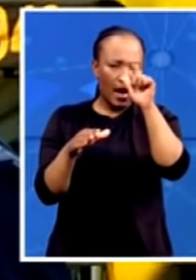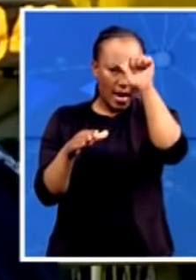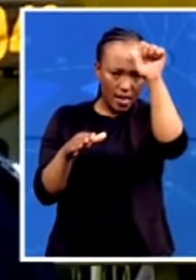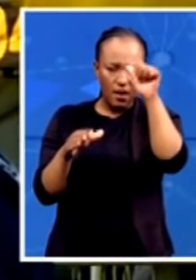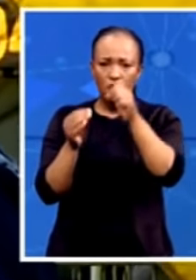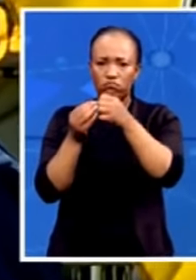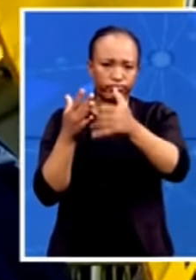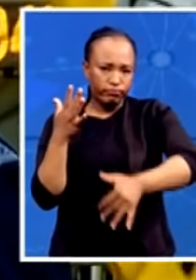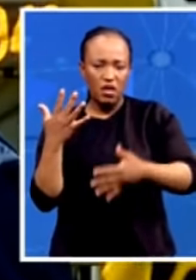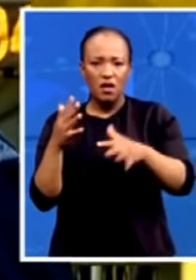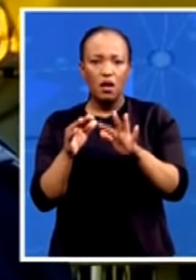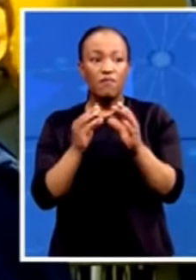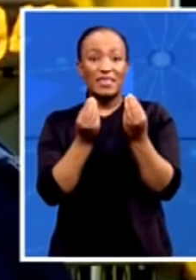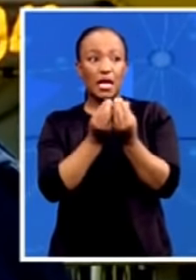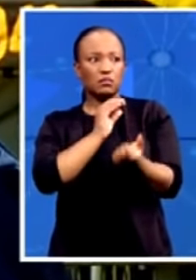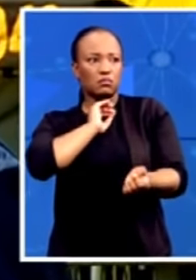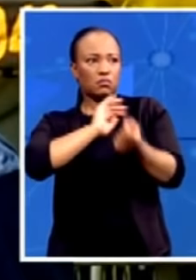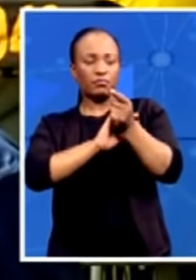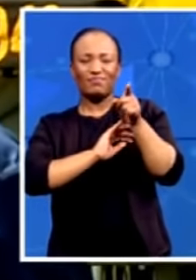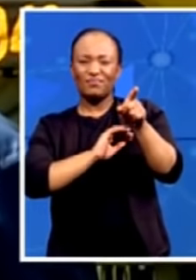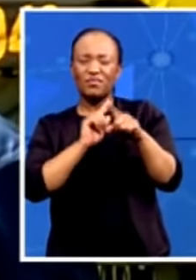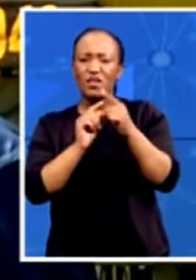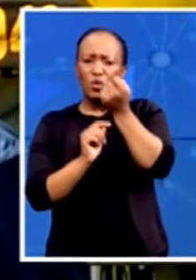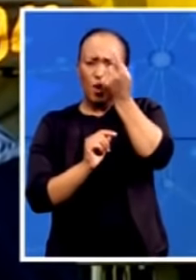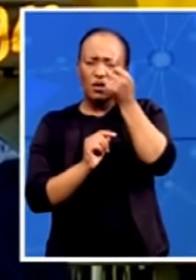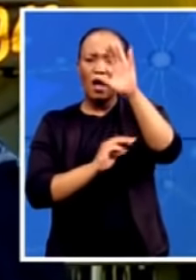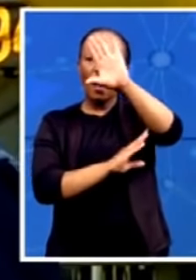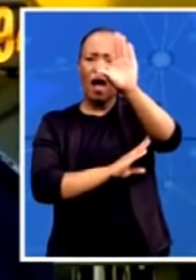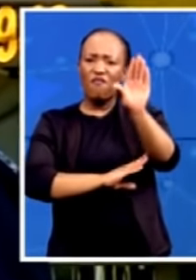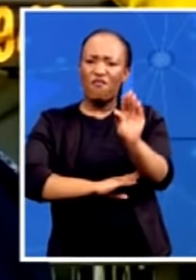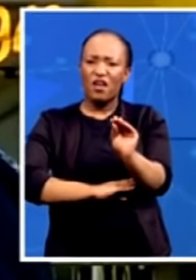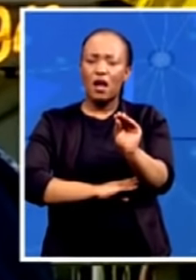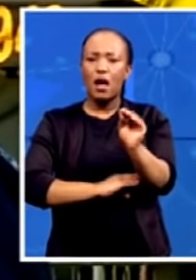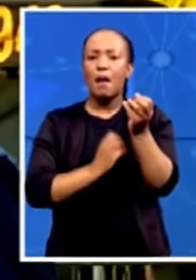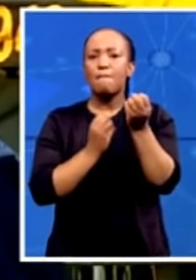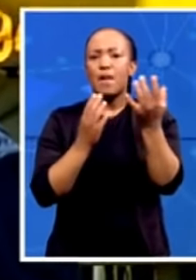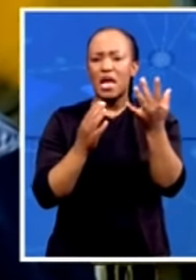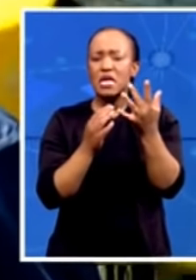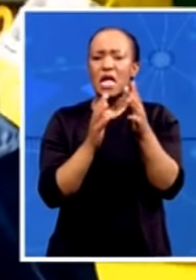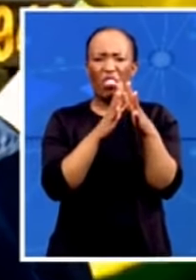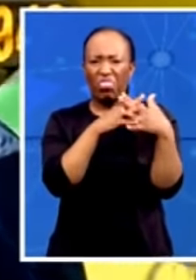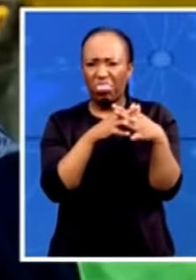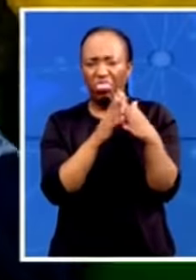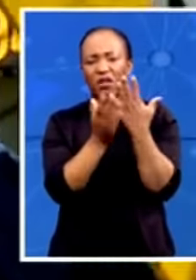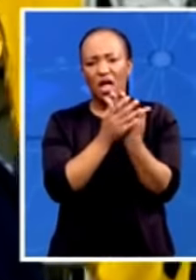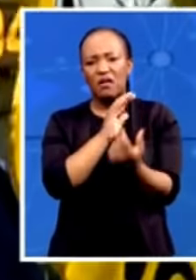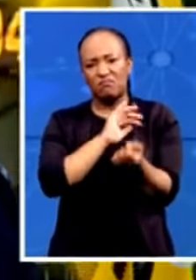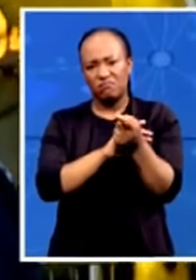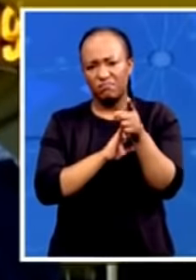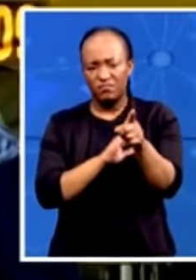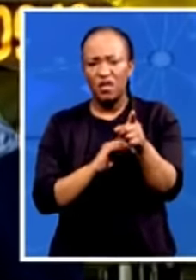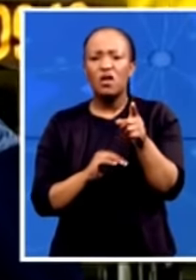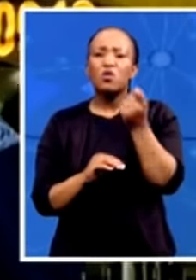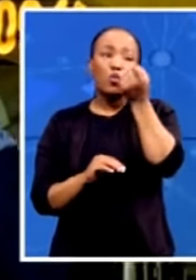you'd understand in the African continent that massacres follow. You'd understand that in Marikana, a certain